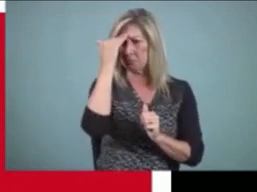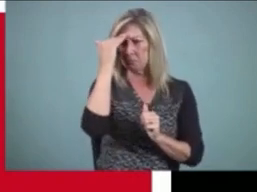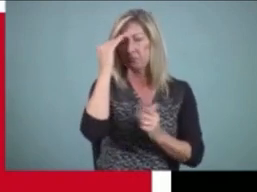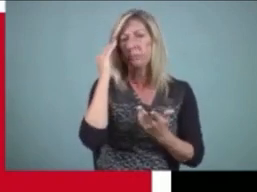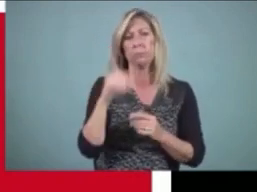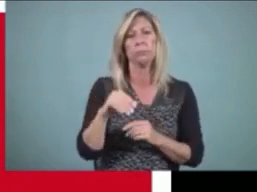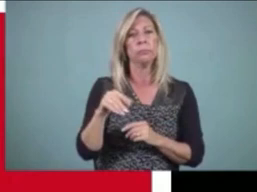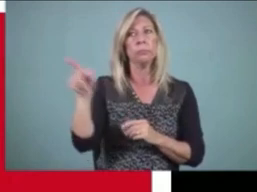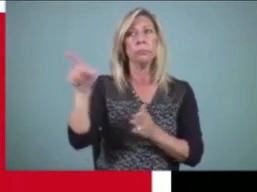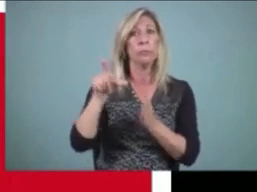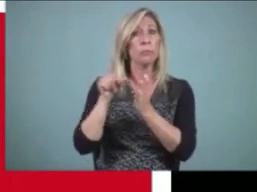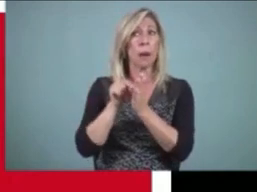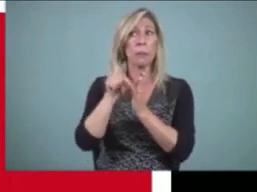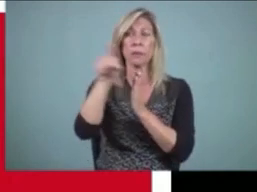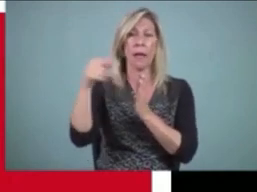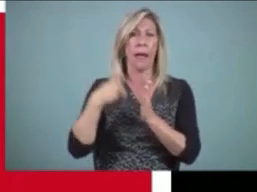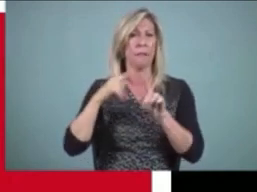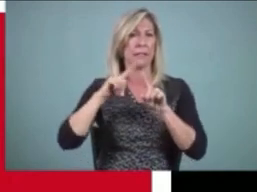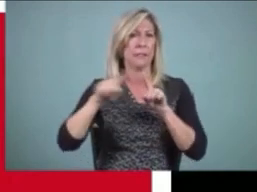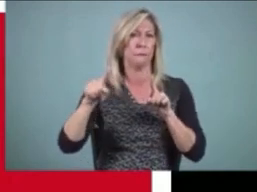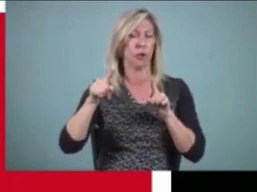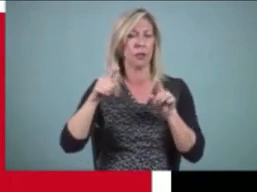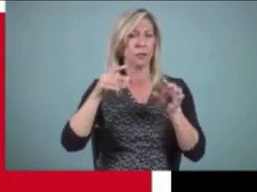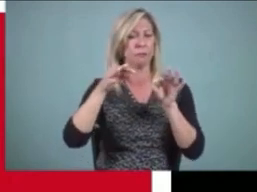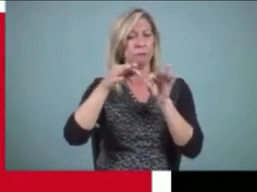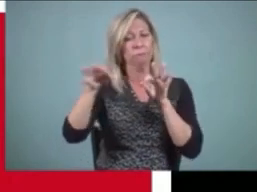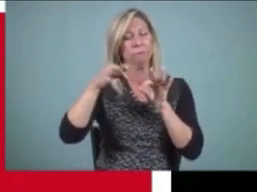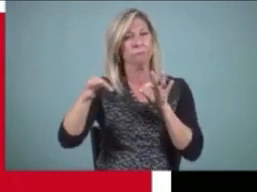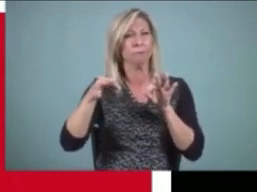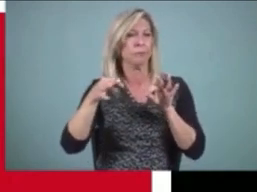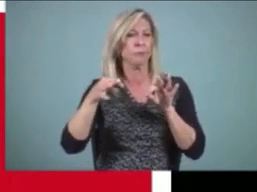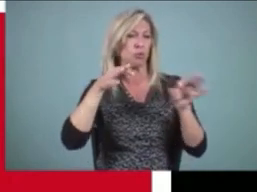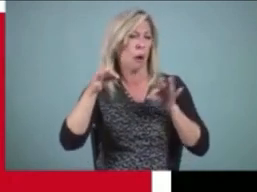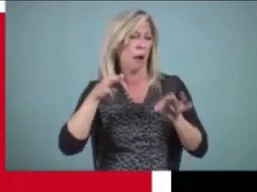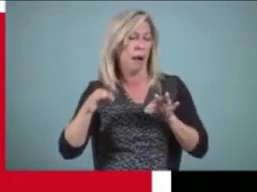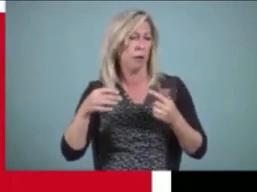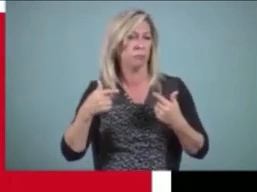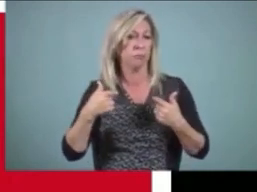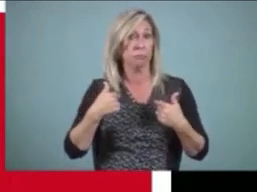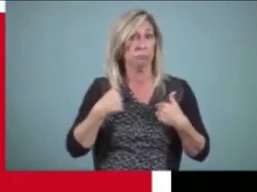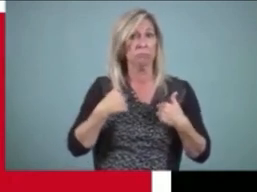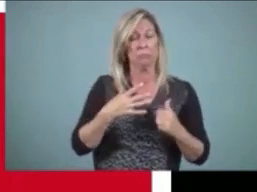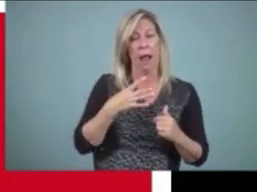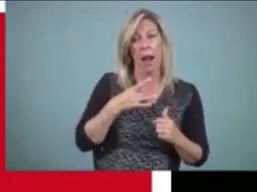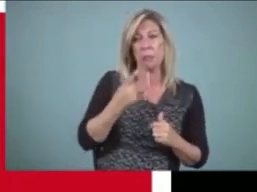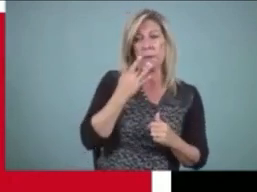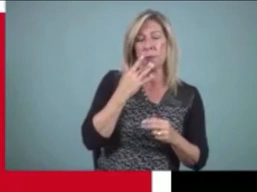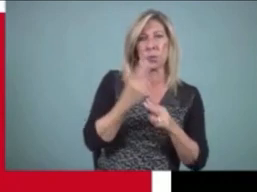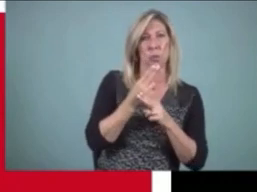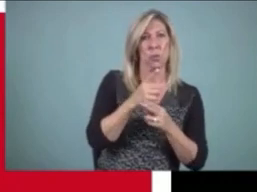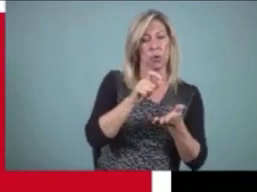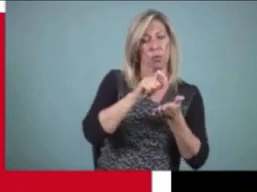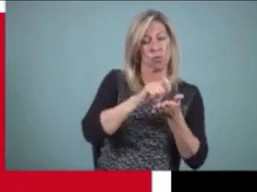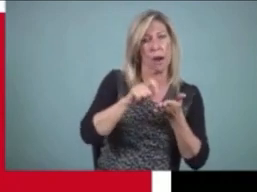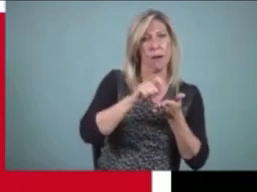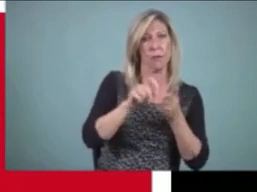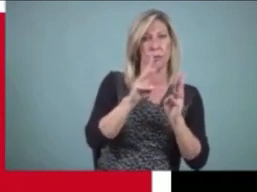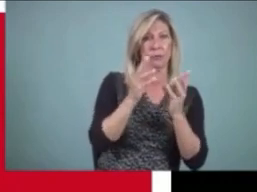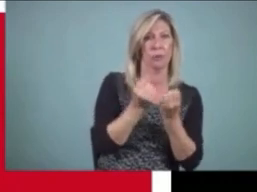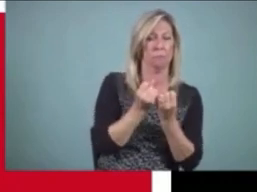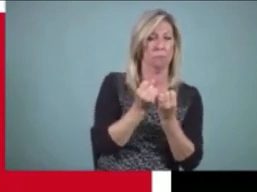literature. I like the term writer's workshop. Some people talk about process writing. There are many ways in which